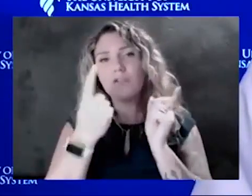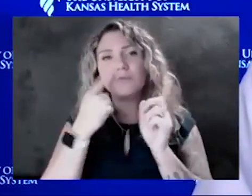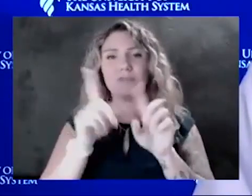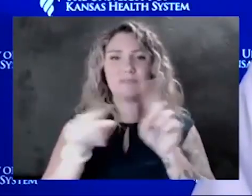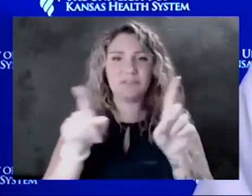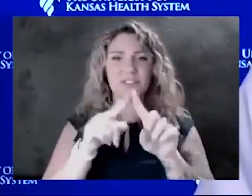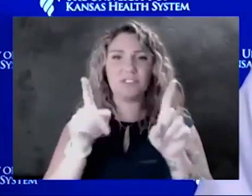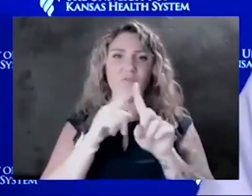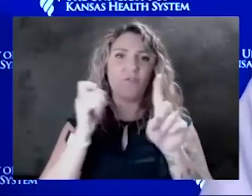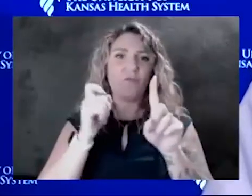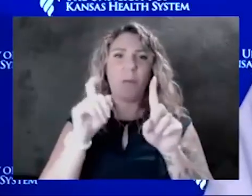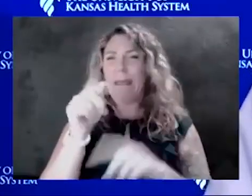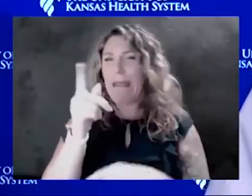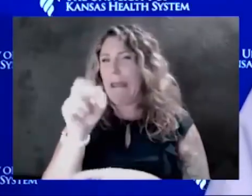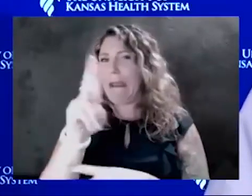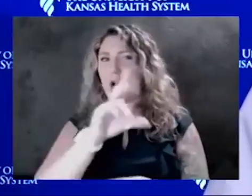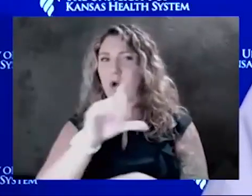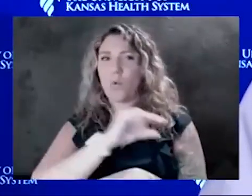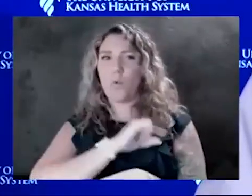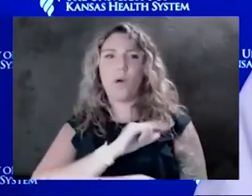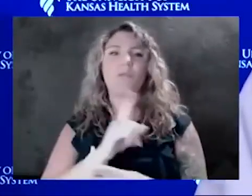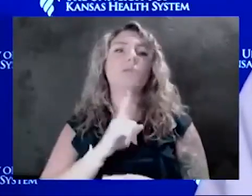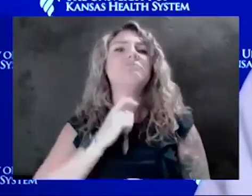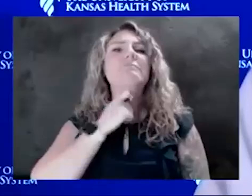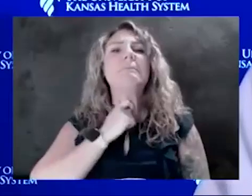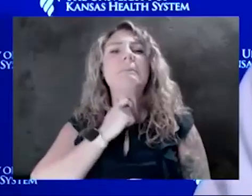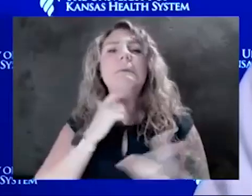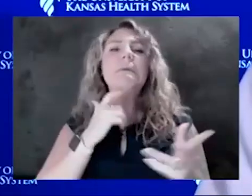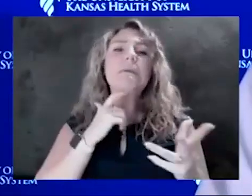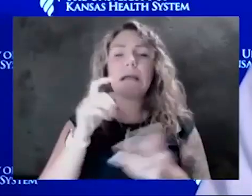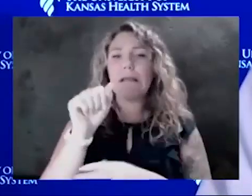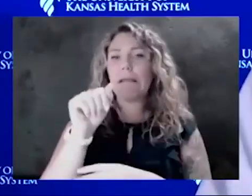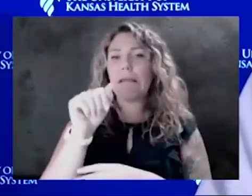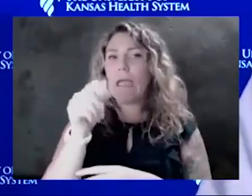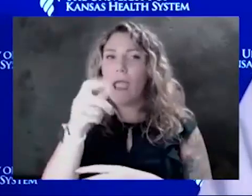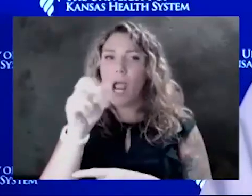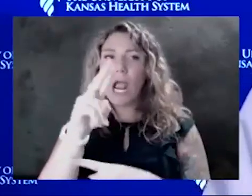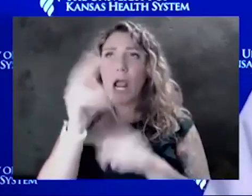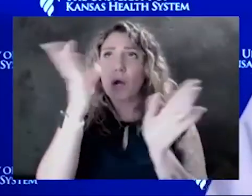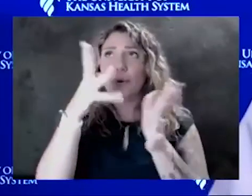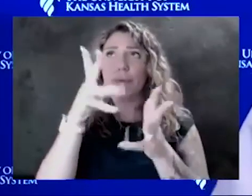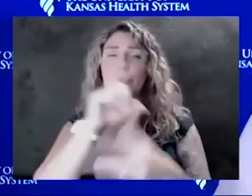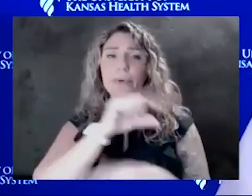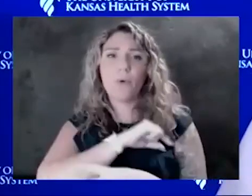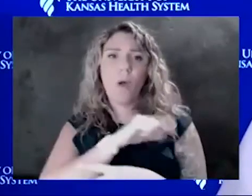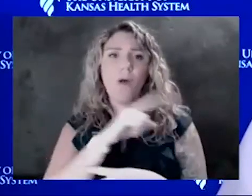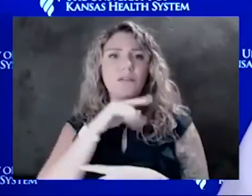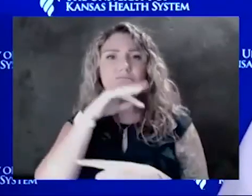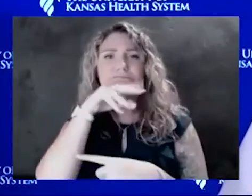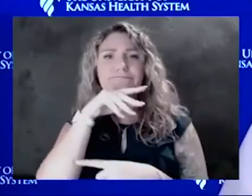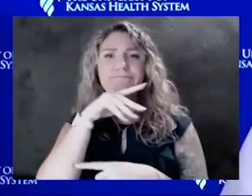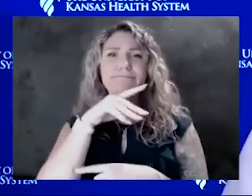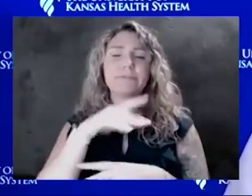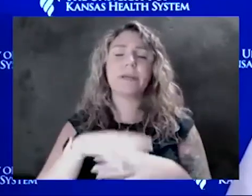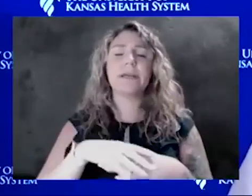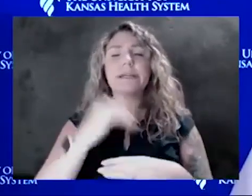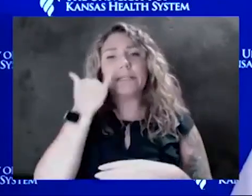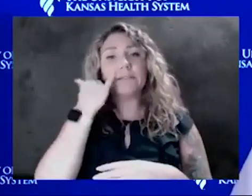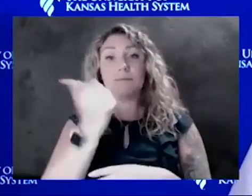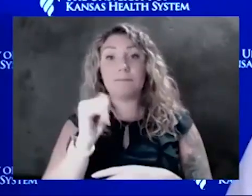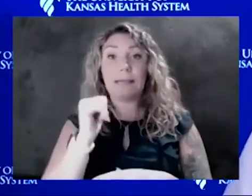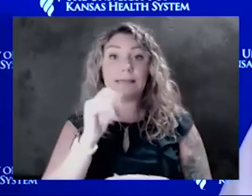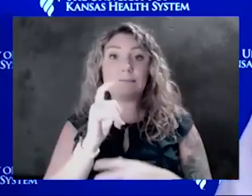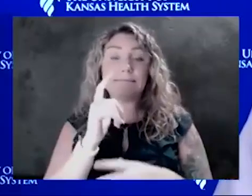air quality is bad and maybe you're having a scratchy throat from that. But I think if there's always any doubt and especially if you are going to be interacting with others